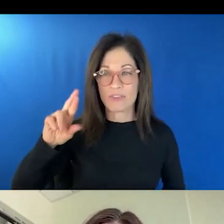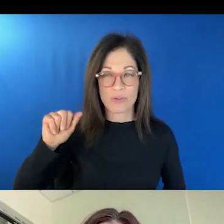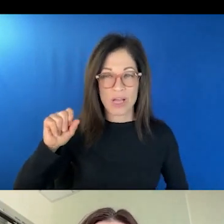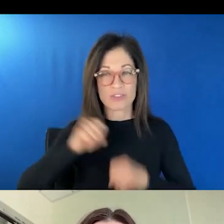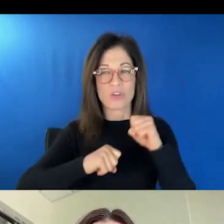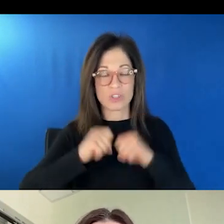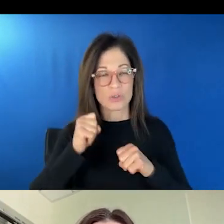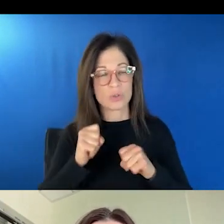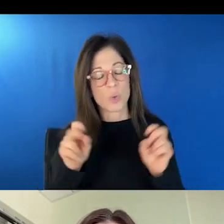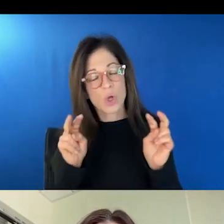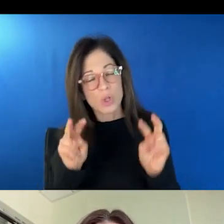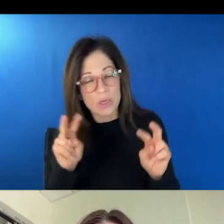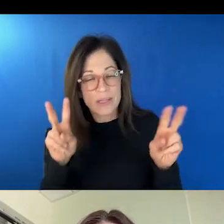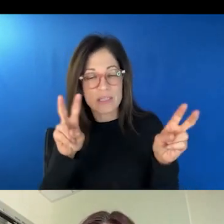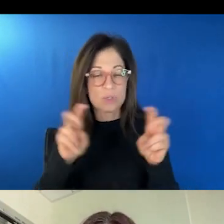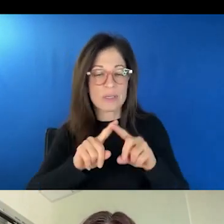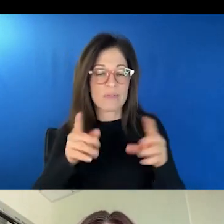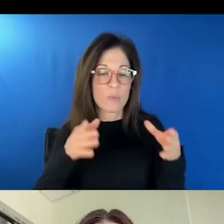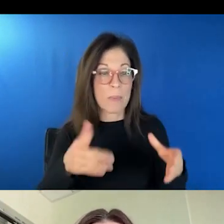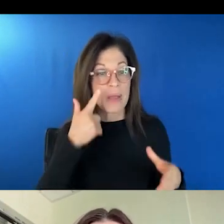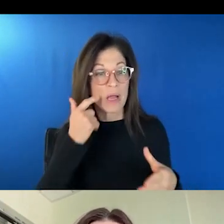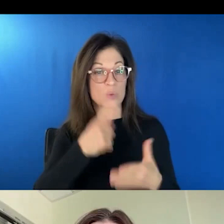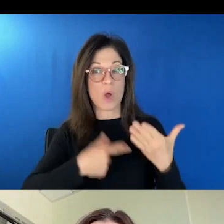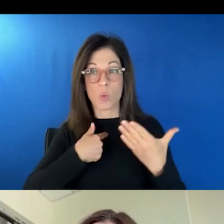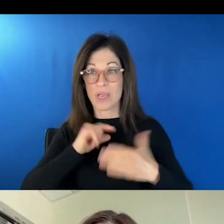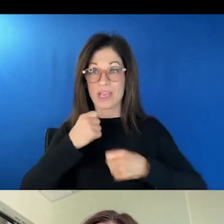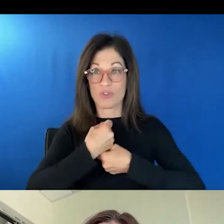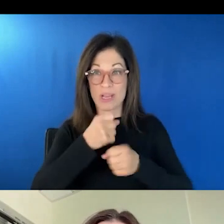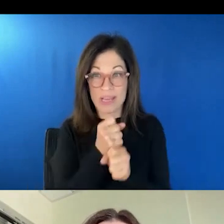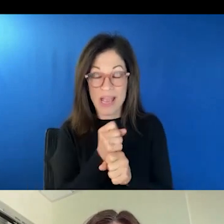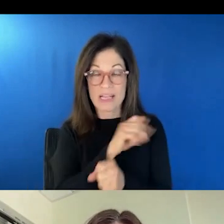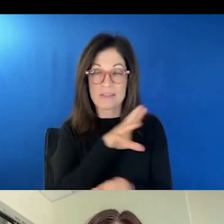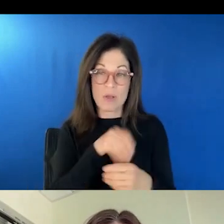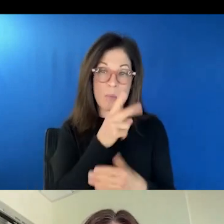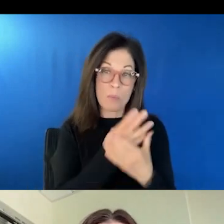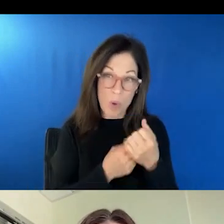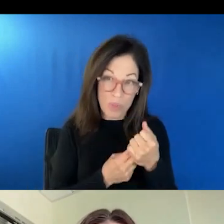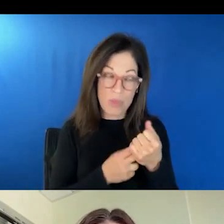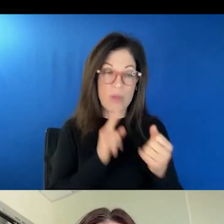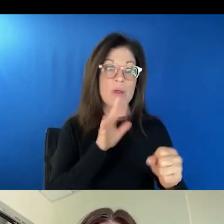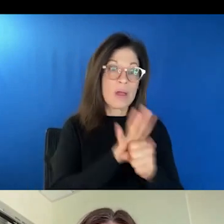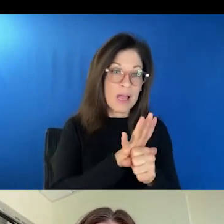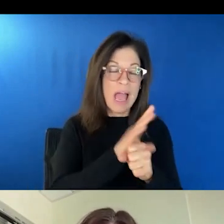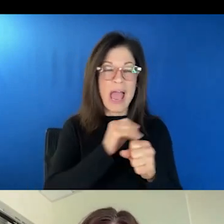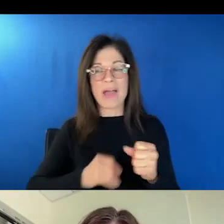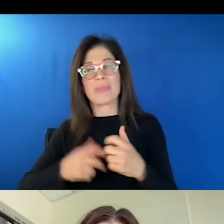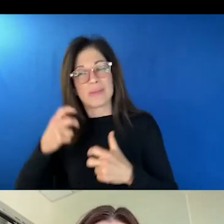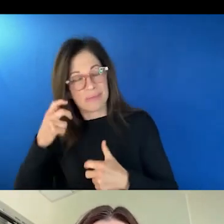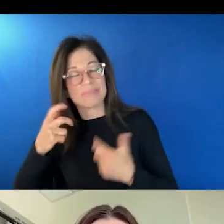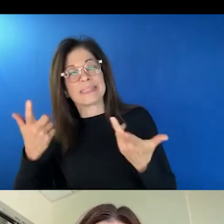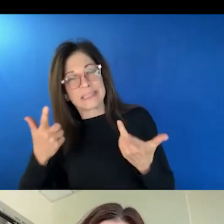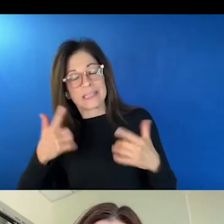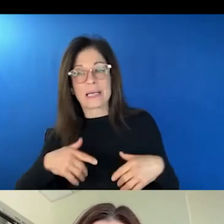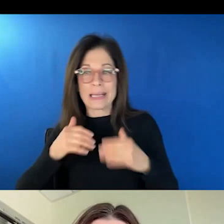different way. Because the infrastructure we create contains both the promises and the compromises that we have chosen to make in the